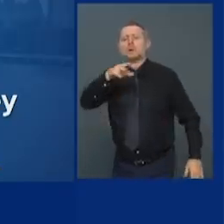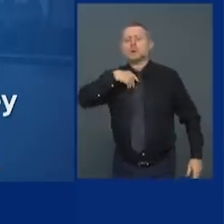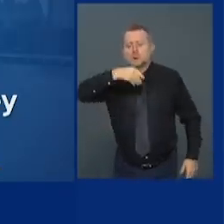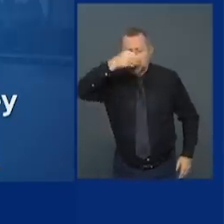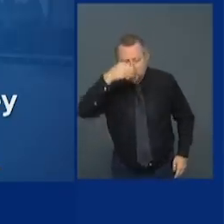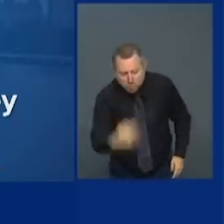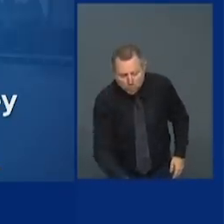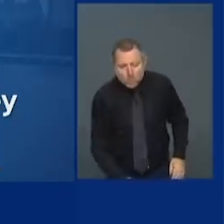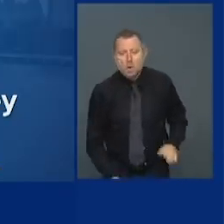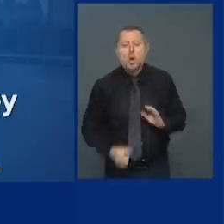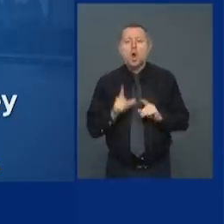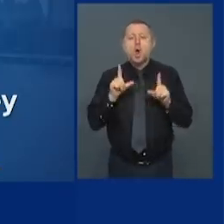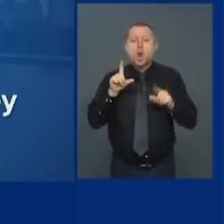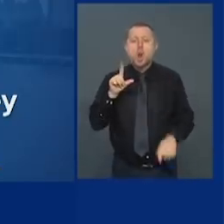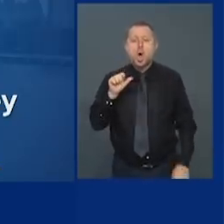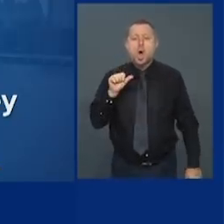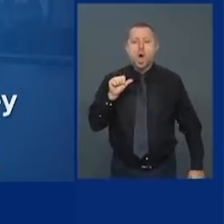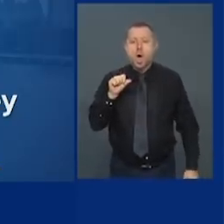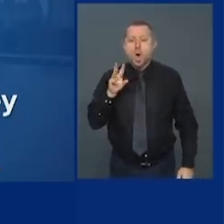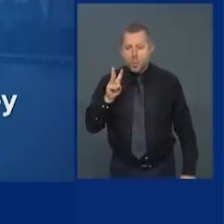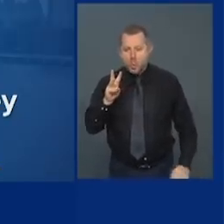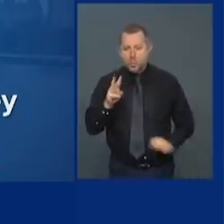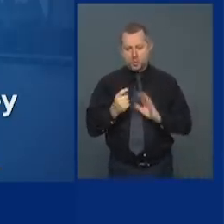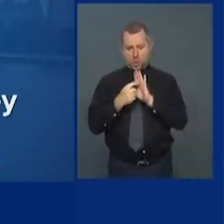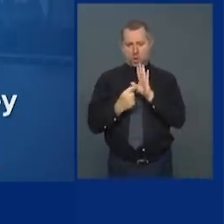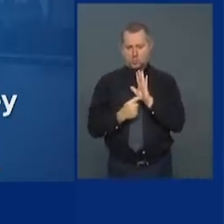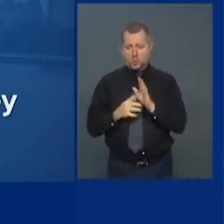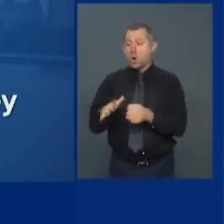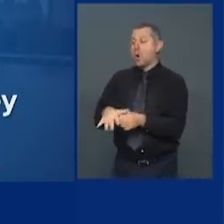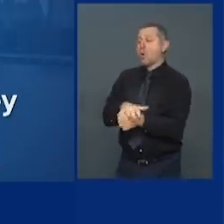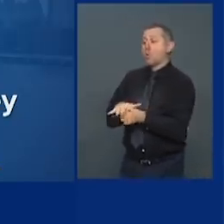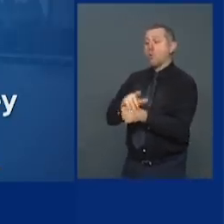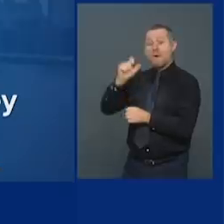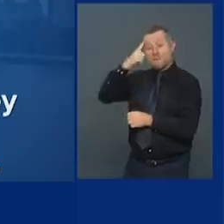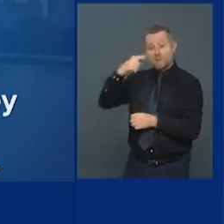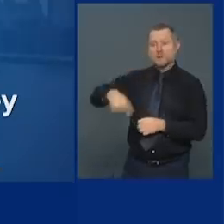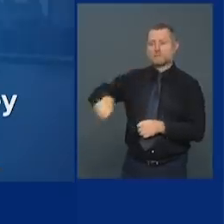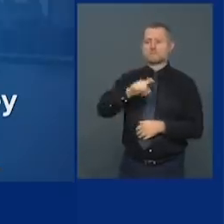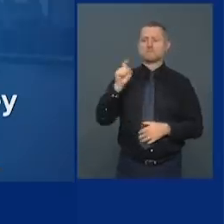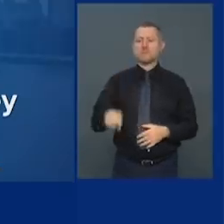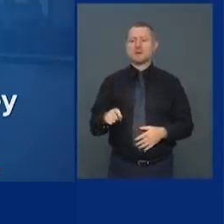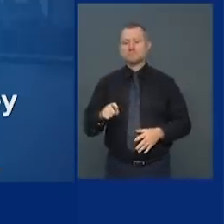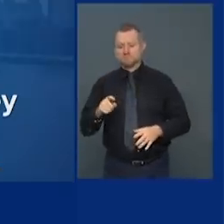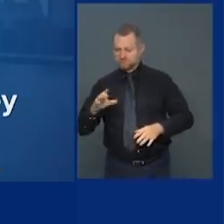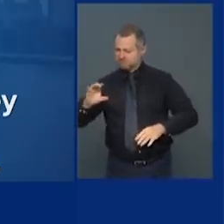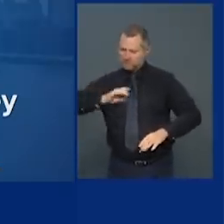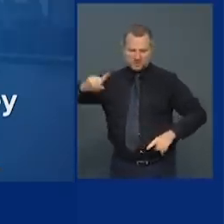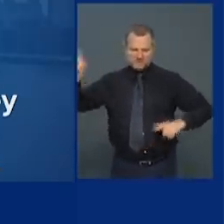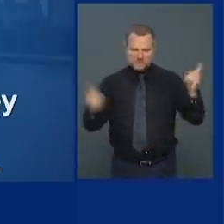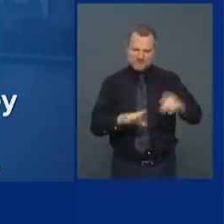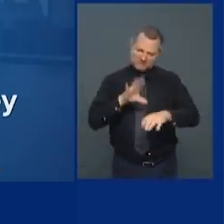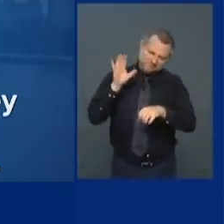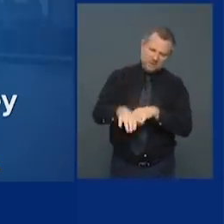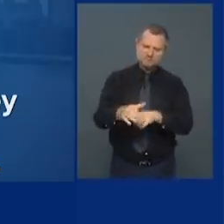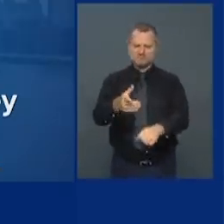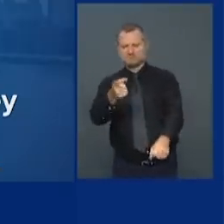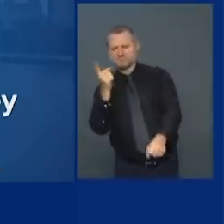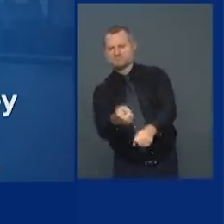And the local governments are supposed to be enforcing the law. And they haven't been, many of them.